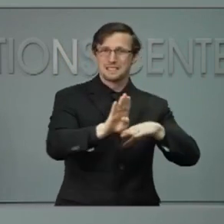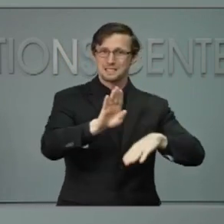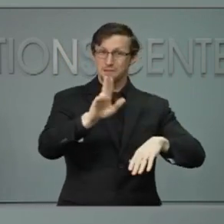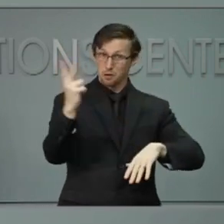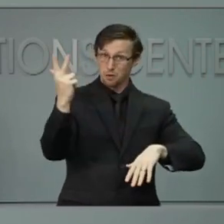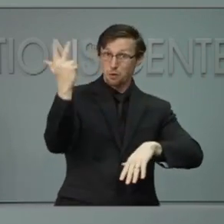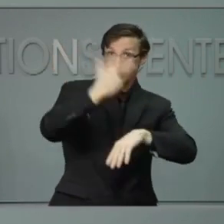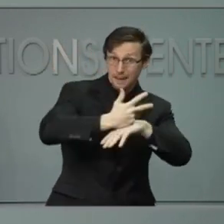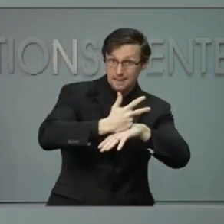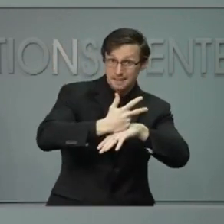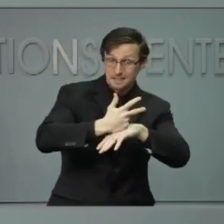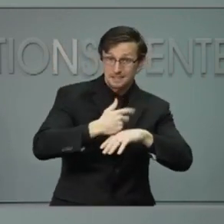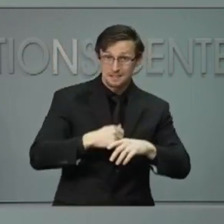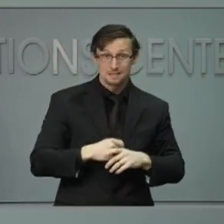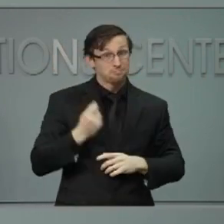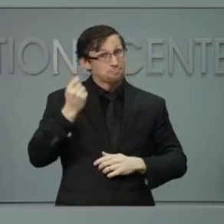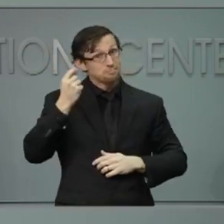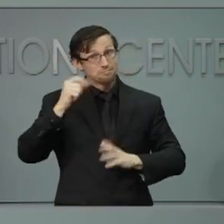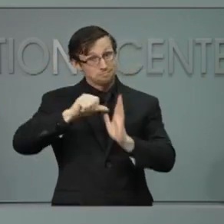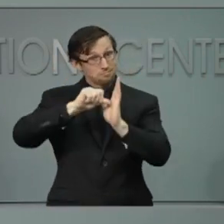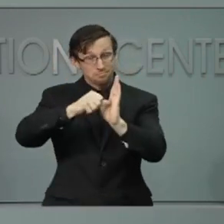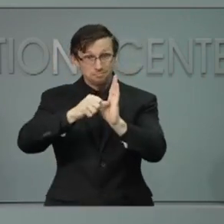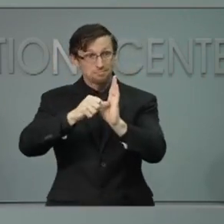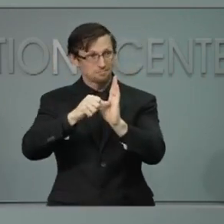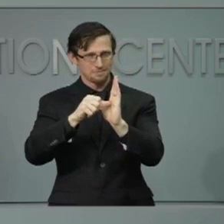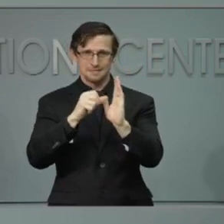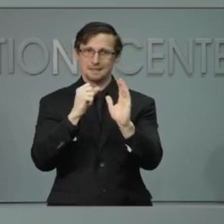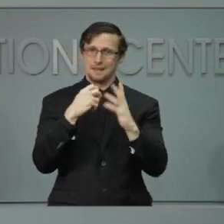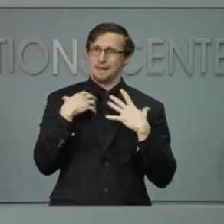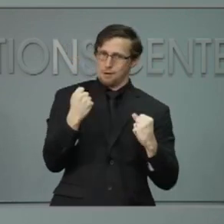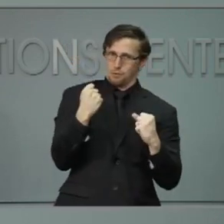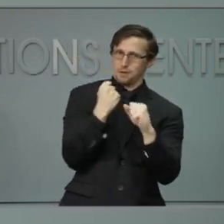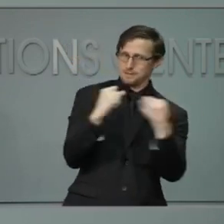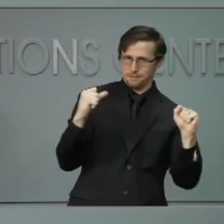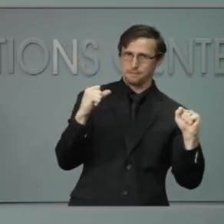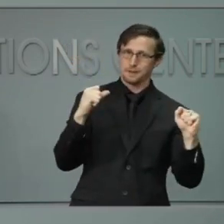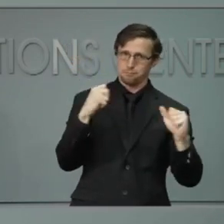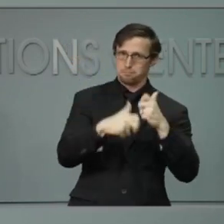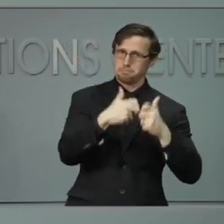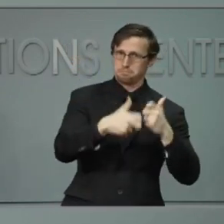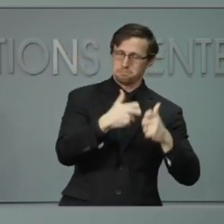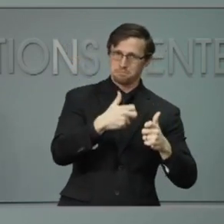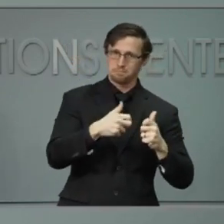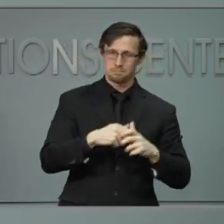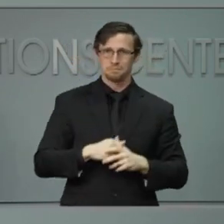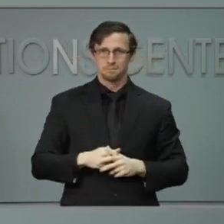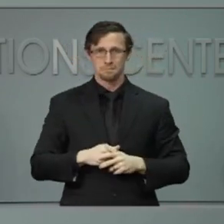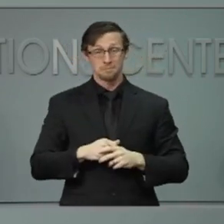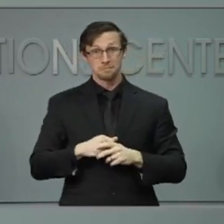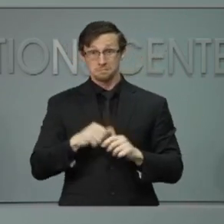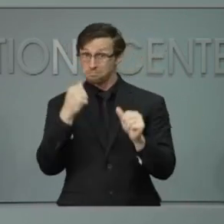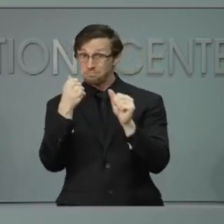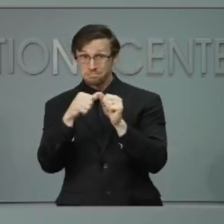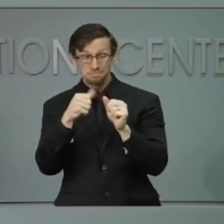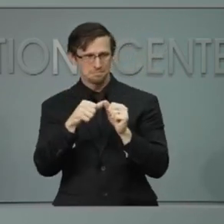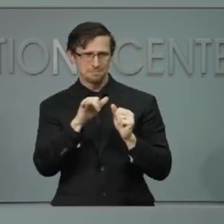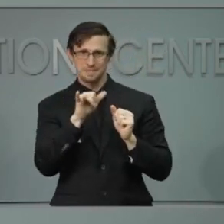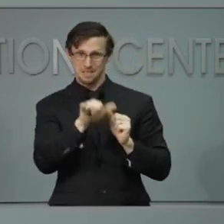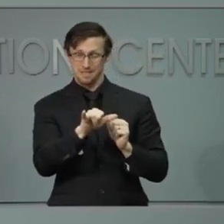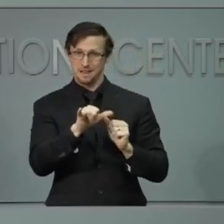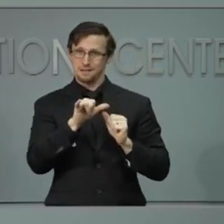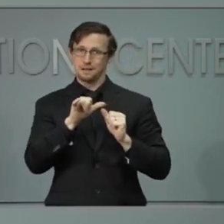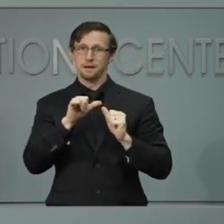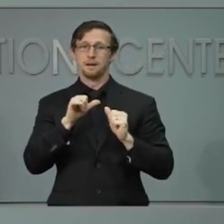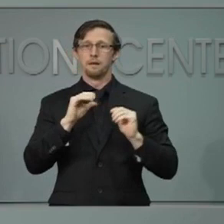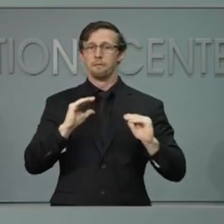hours. This is a health and safety issue. It's important to note that this enhanced state of